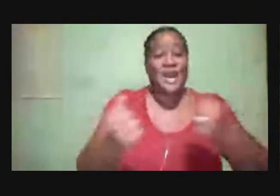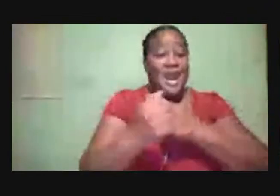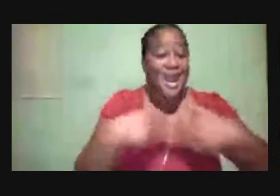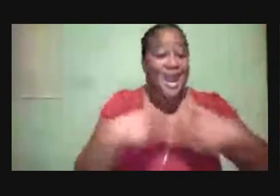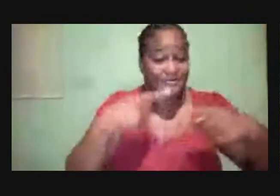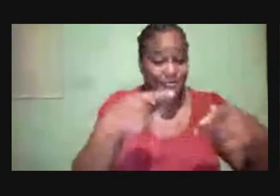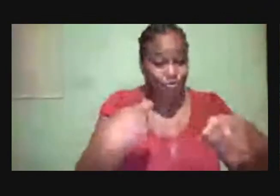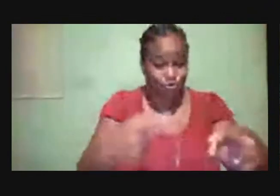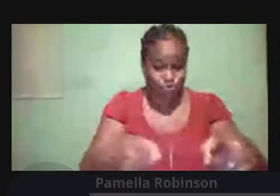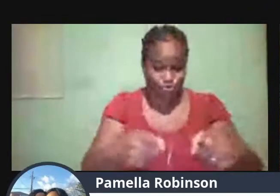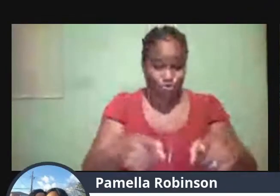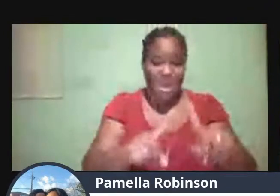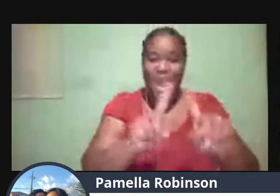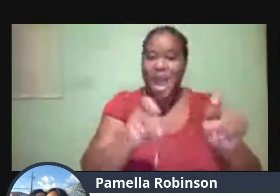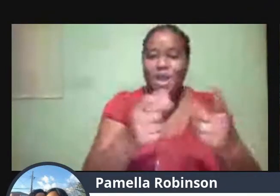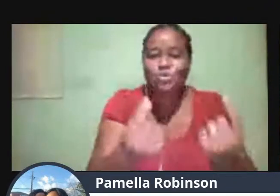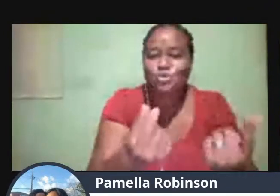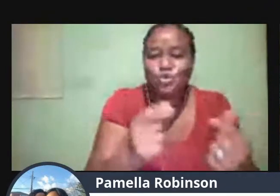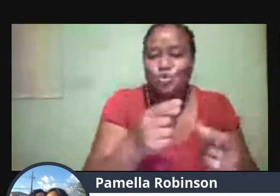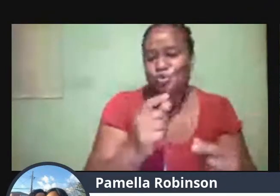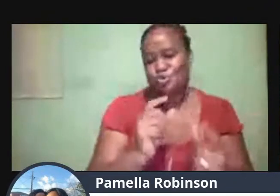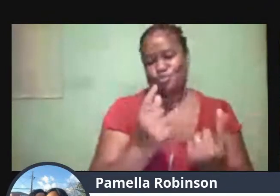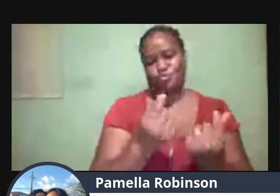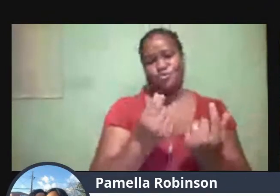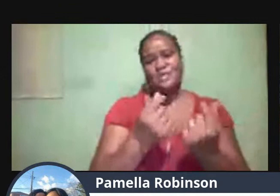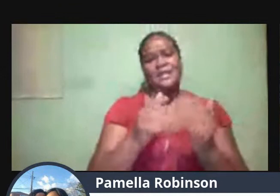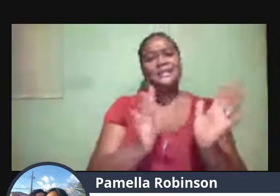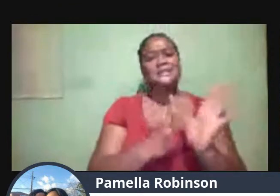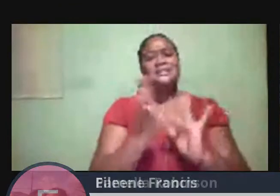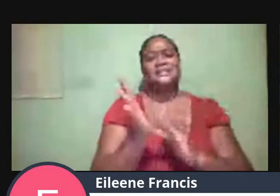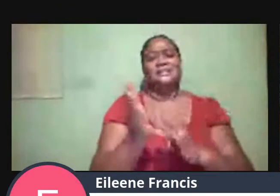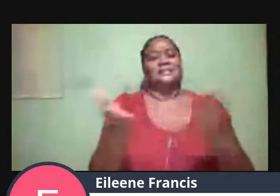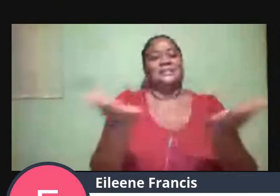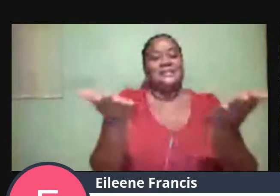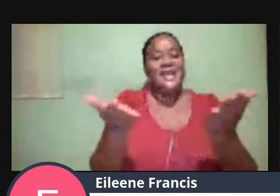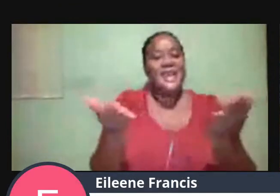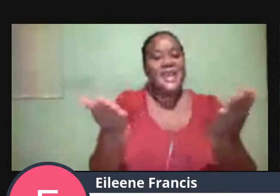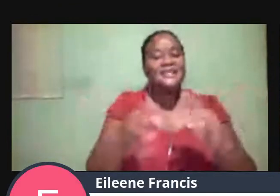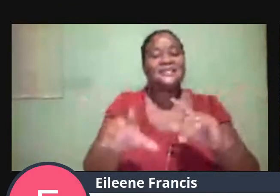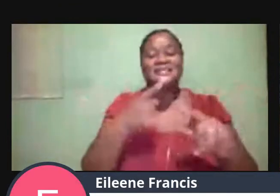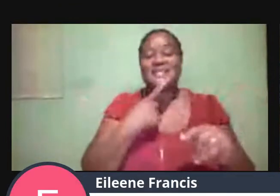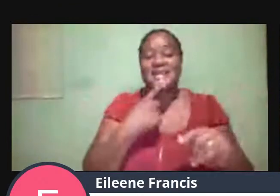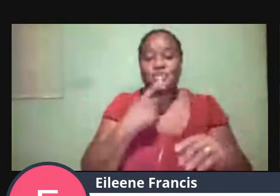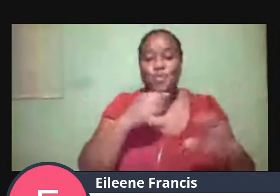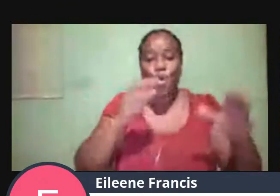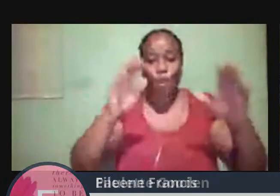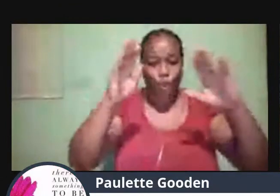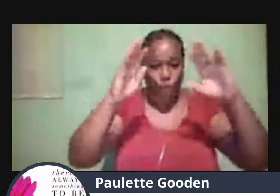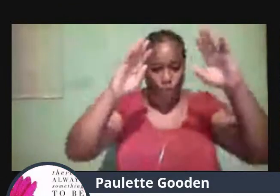Howdy do you do you do you? Jesus is here and bids you welcome.